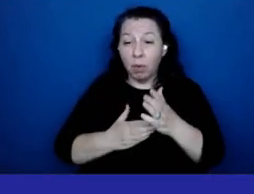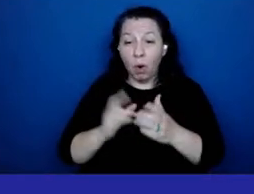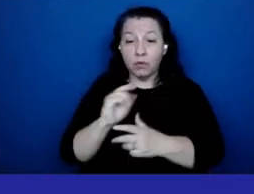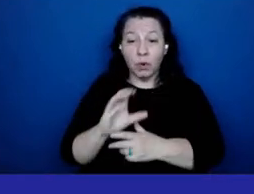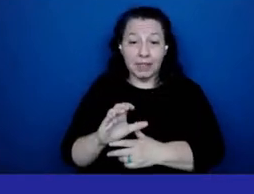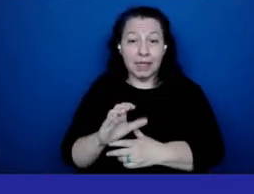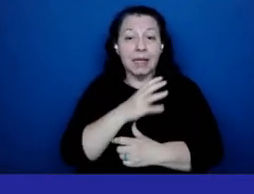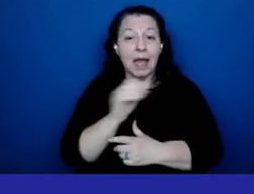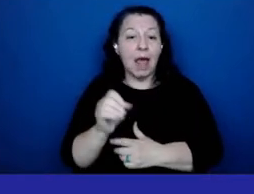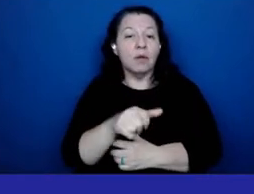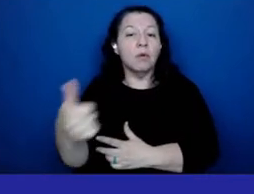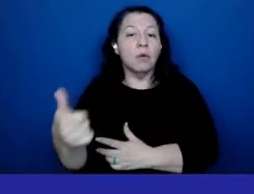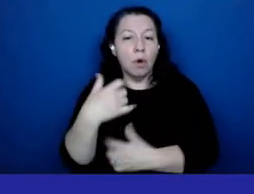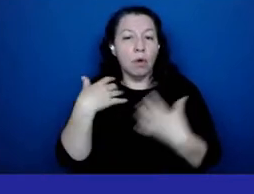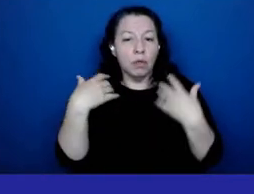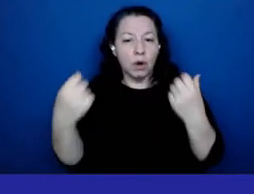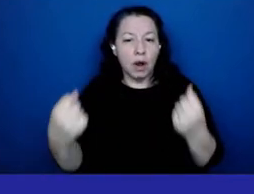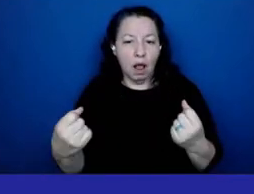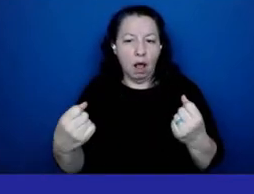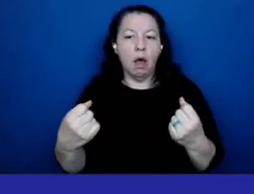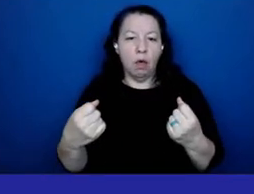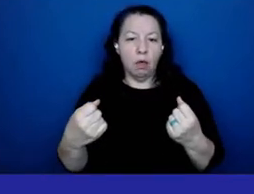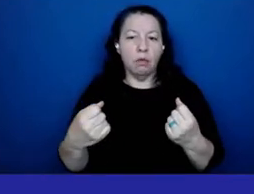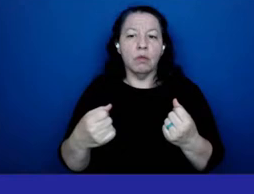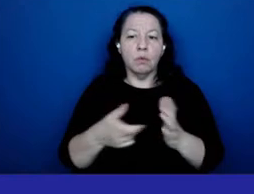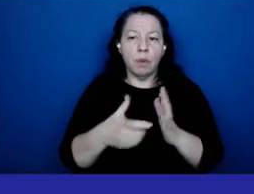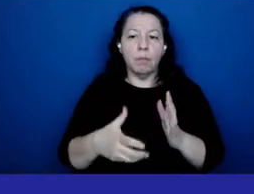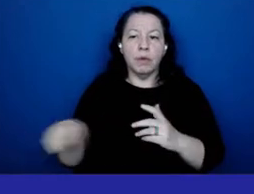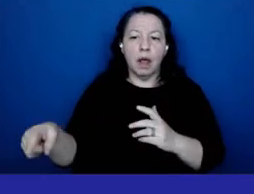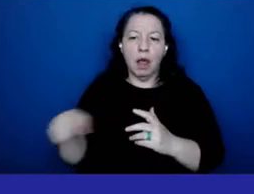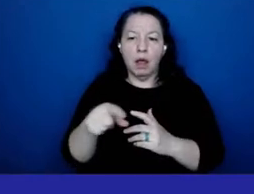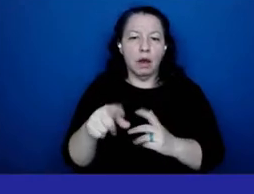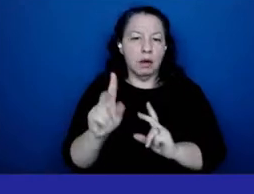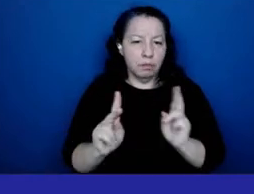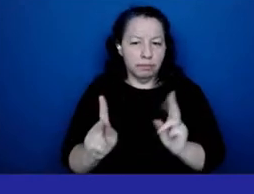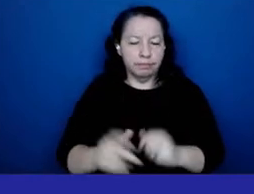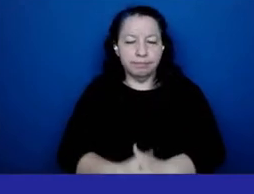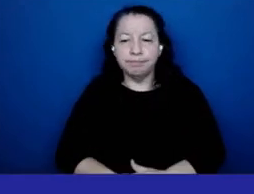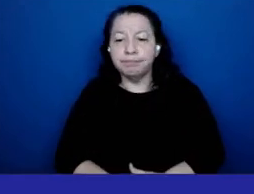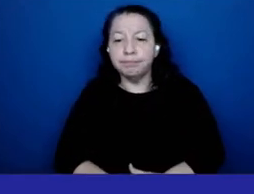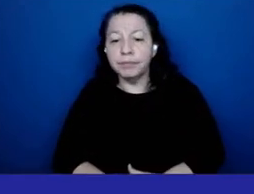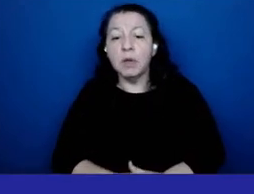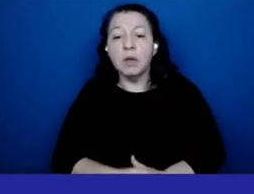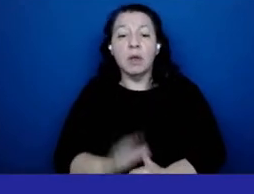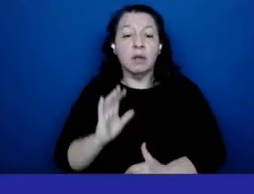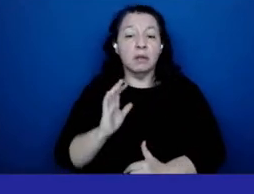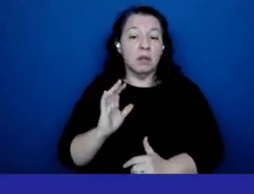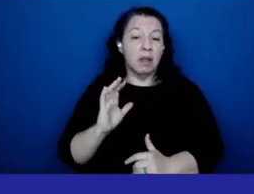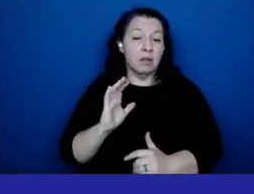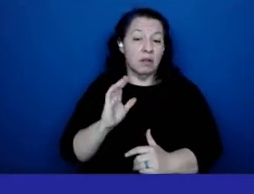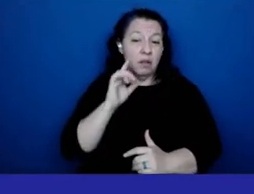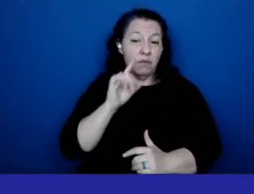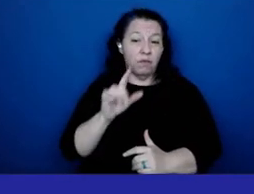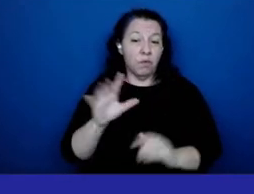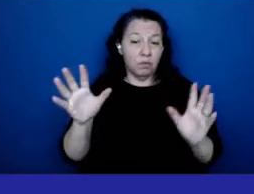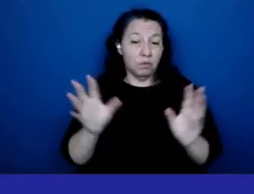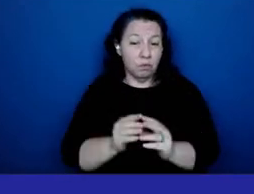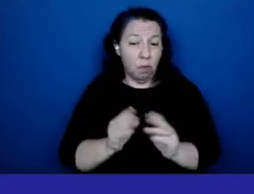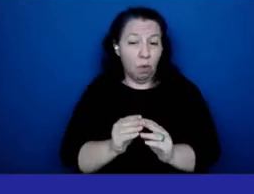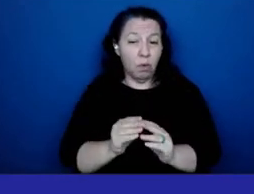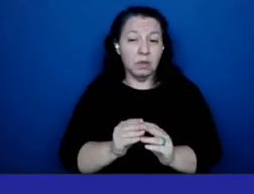other health health stakeholders stakeholders our symposium the queen hospital has the opportunity